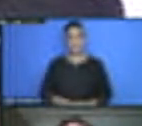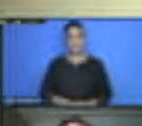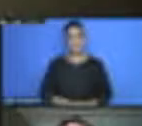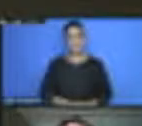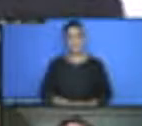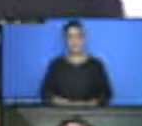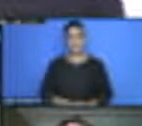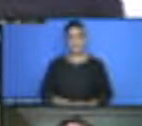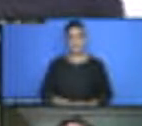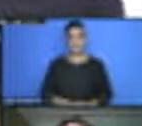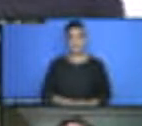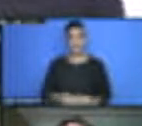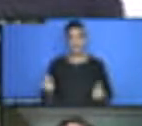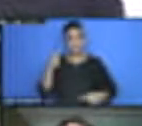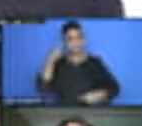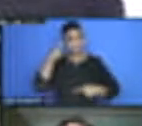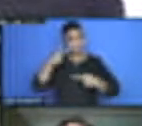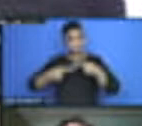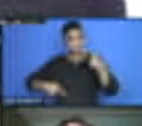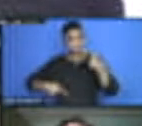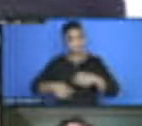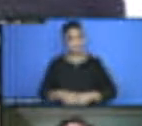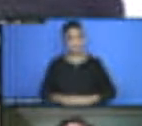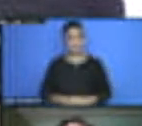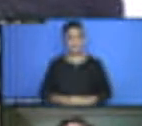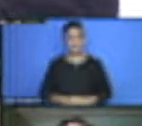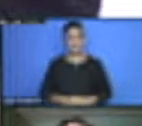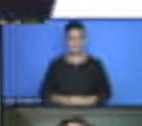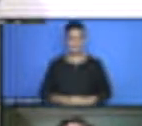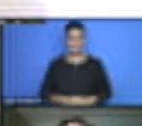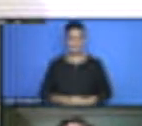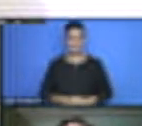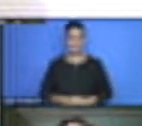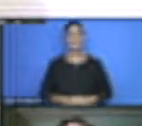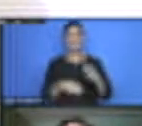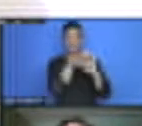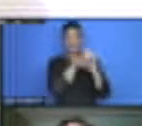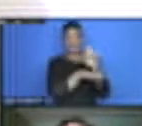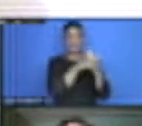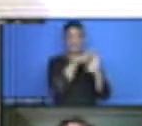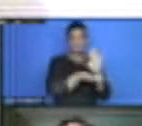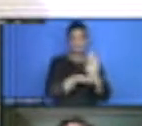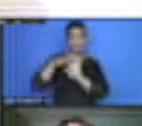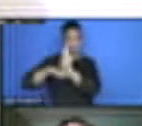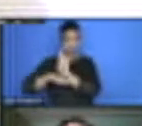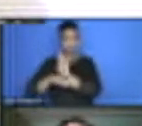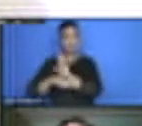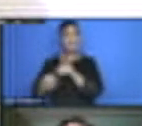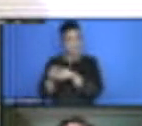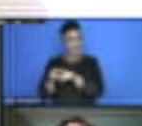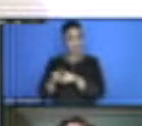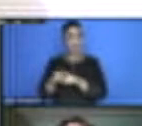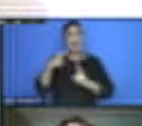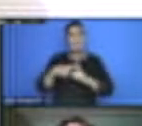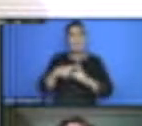have to have the same standards, and the questionnaire, because the questionnaire is